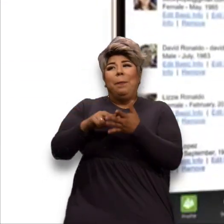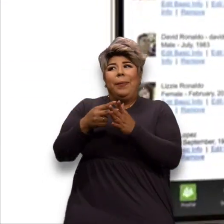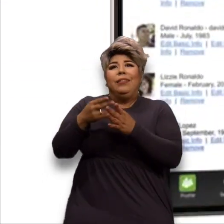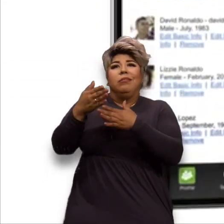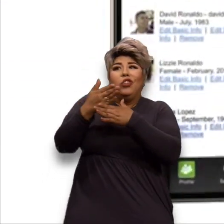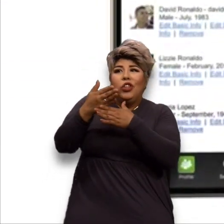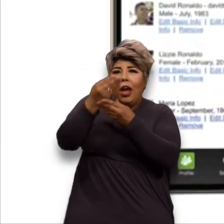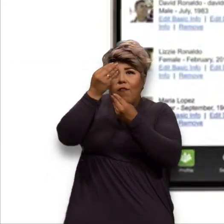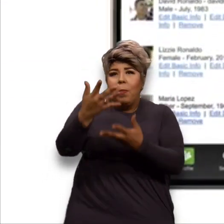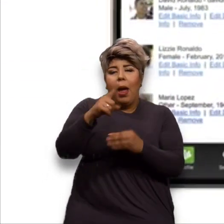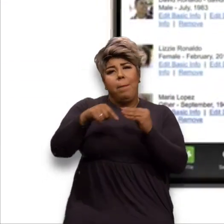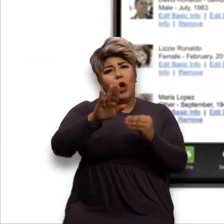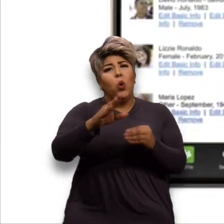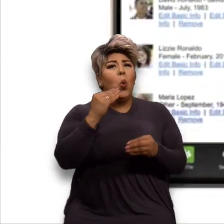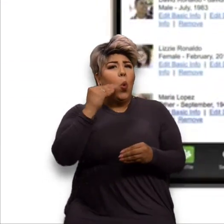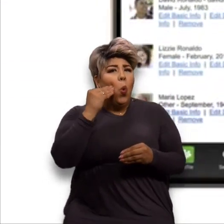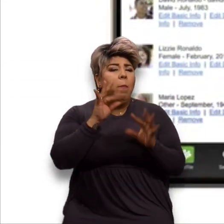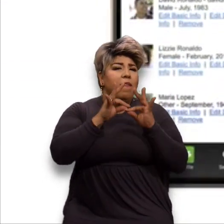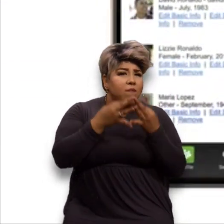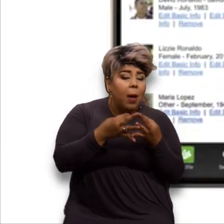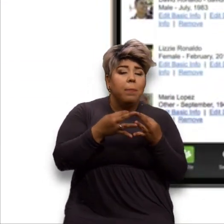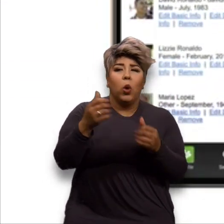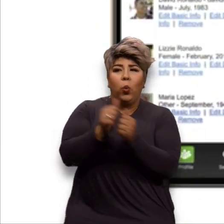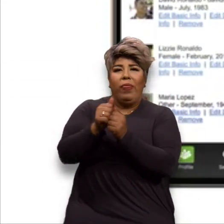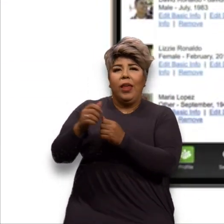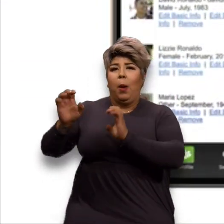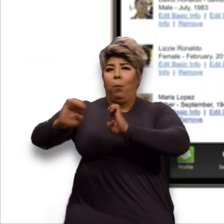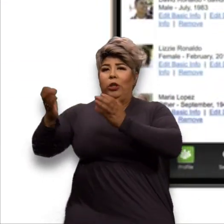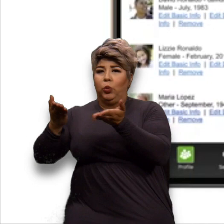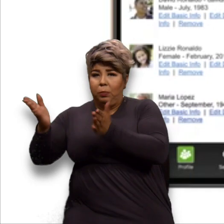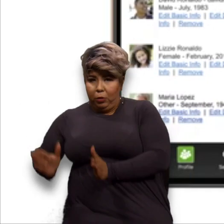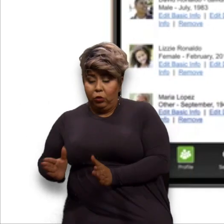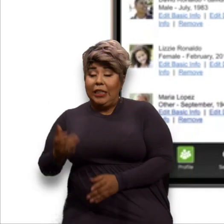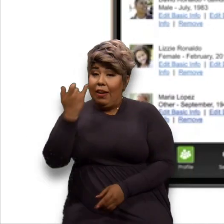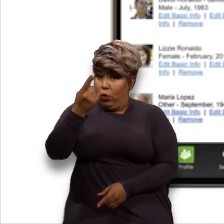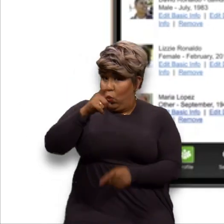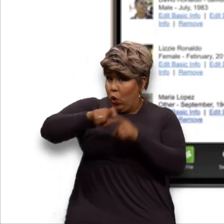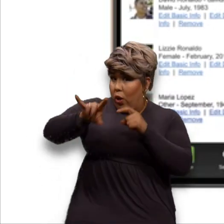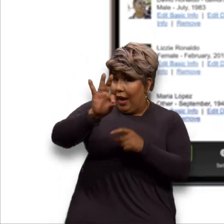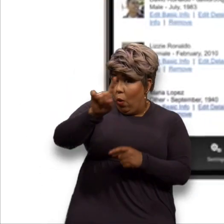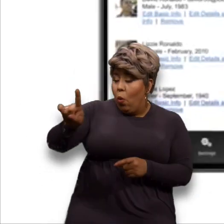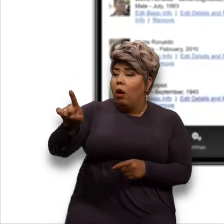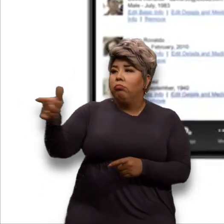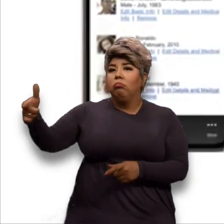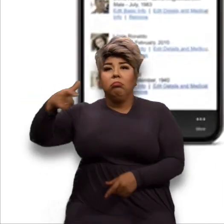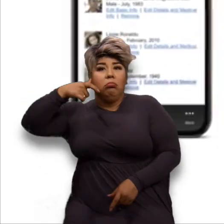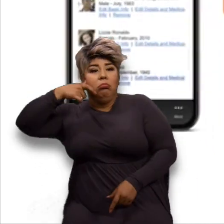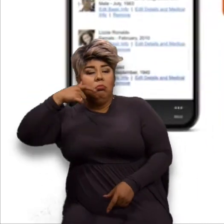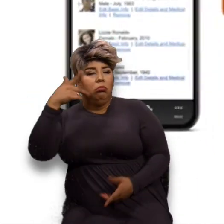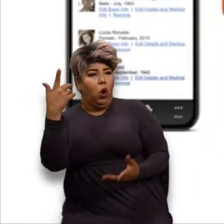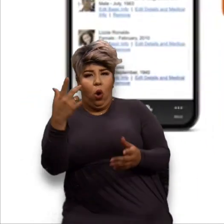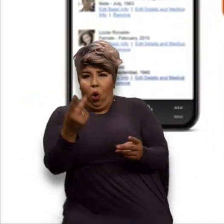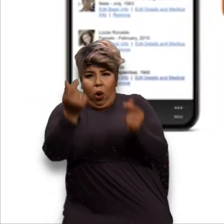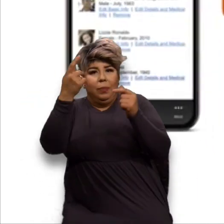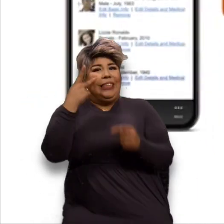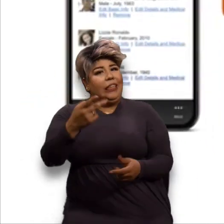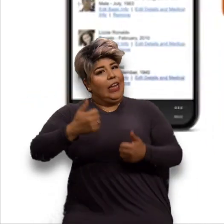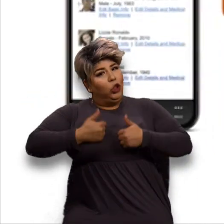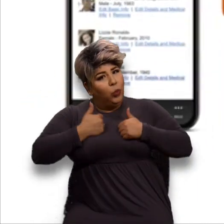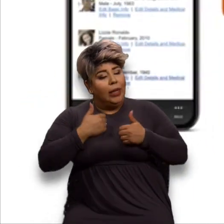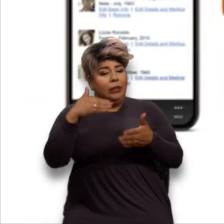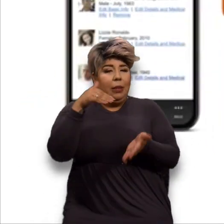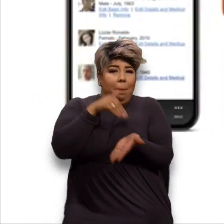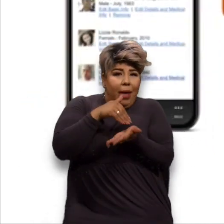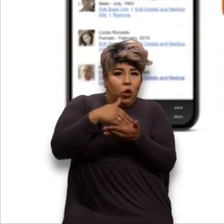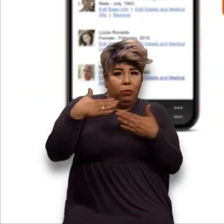vital information about your household with emergency responders. If you ever call 911, call takers will immediately see your address, medical